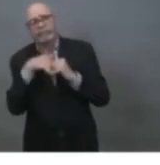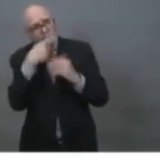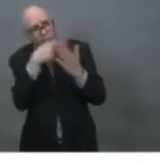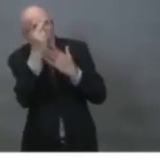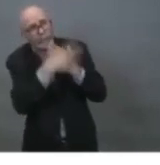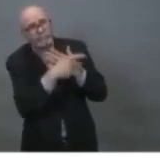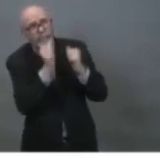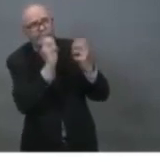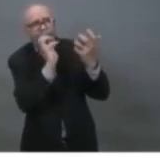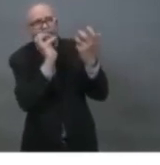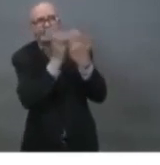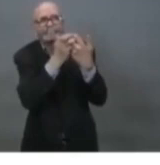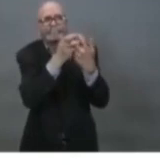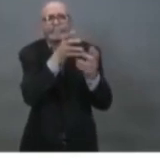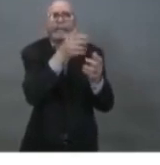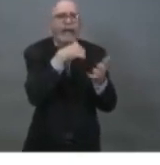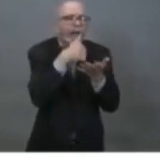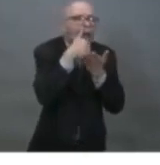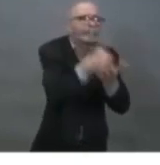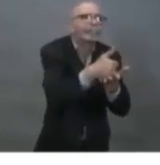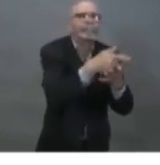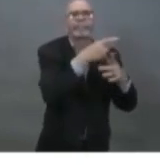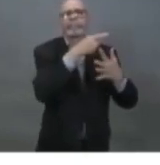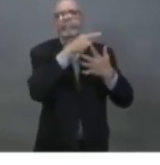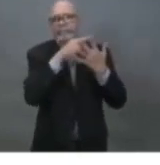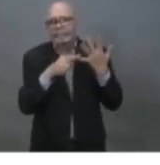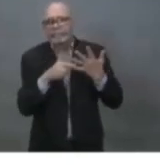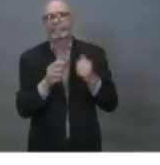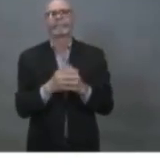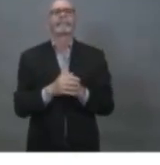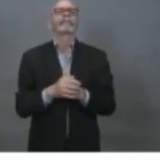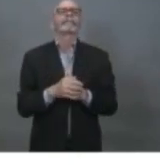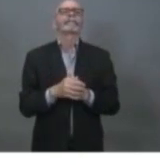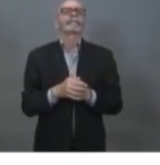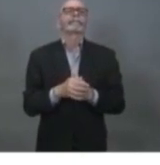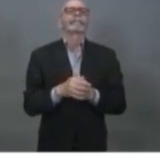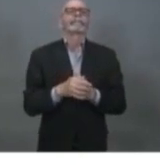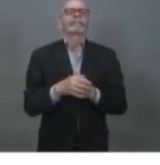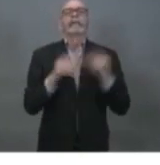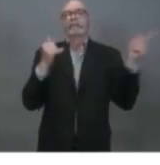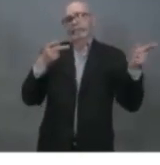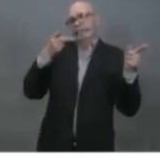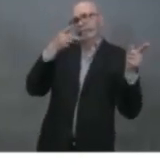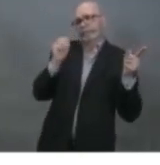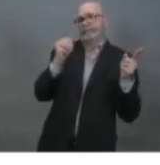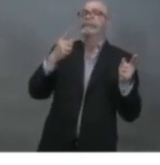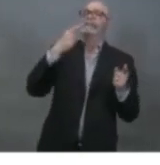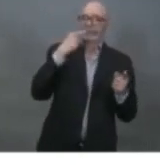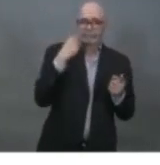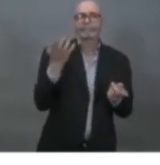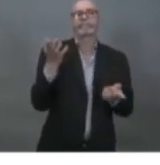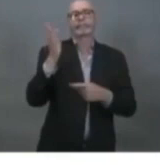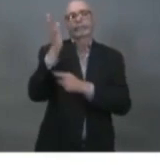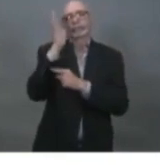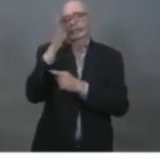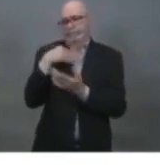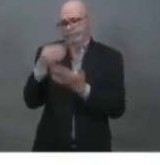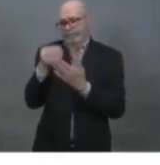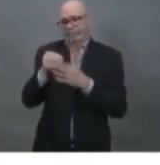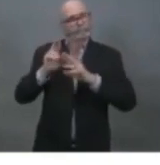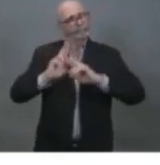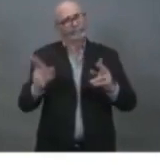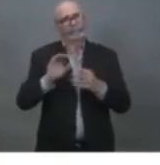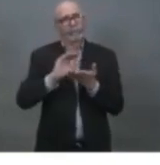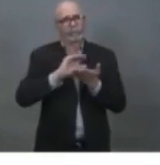the Prime Minister announced a program that would be funding directly into families whose livelihood has been impacted